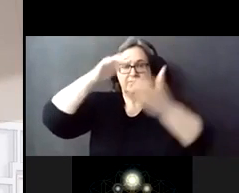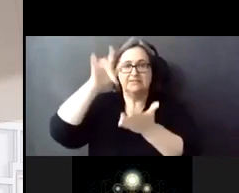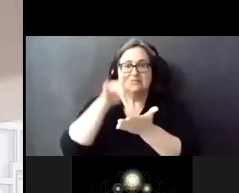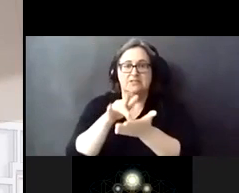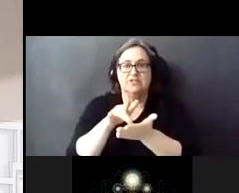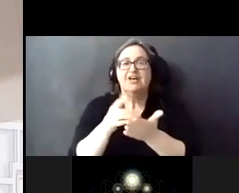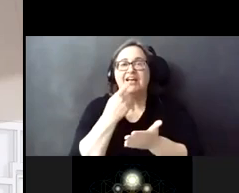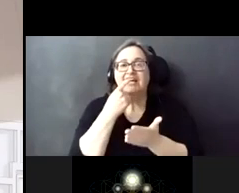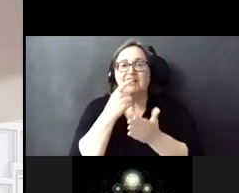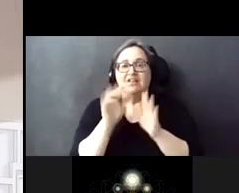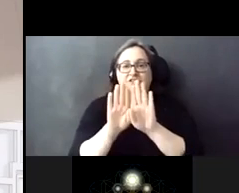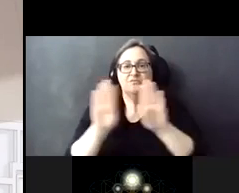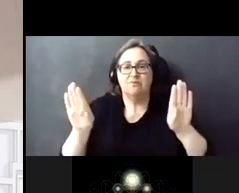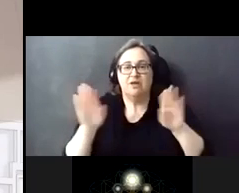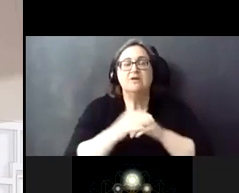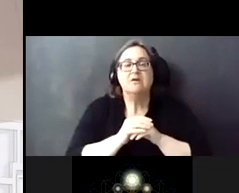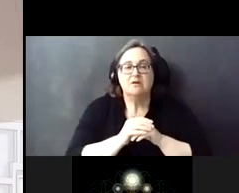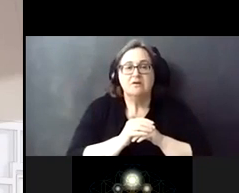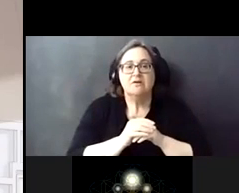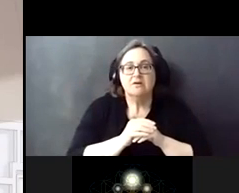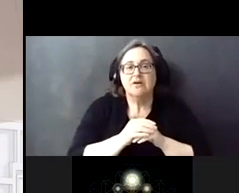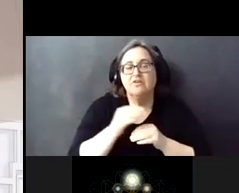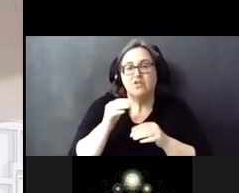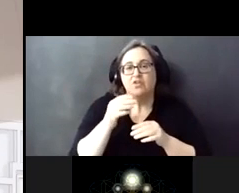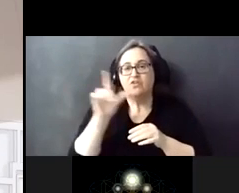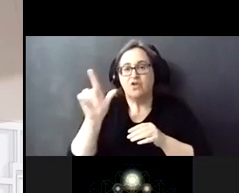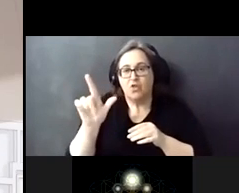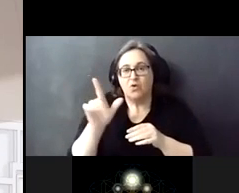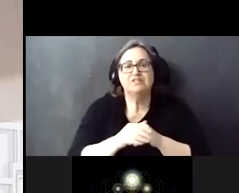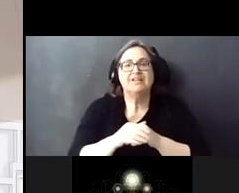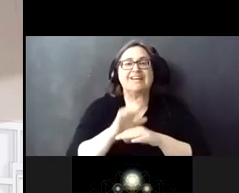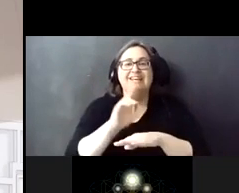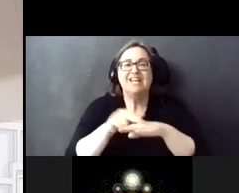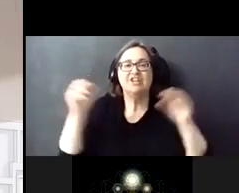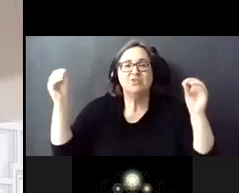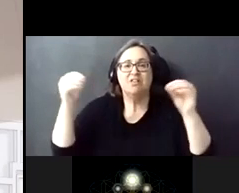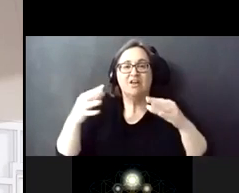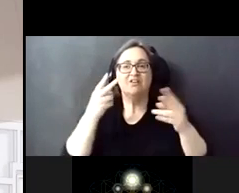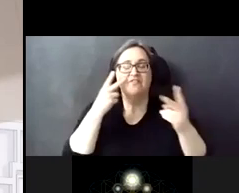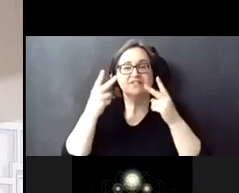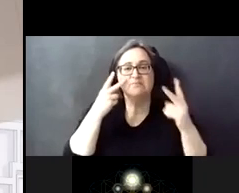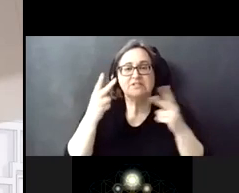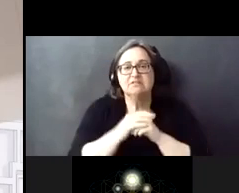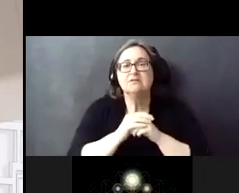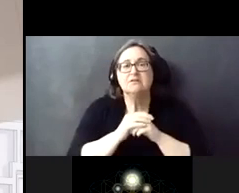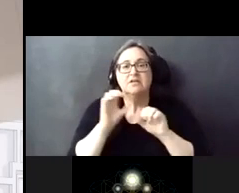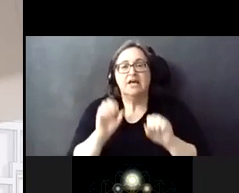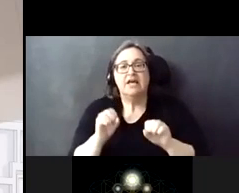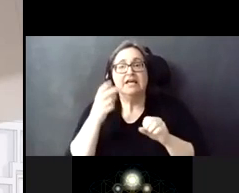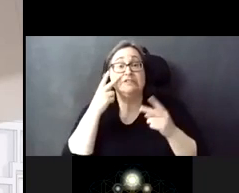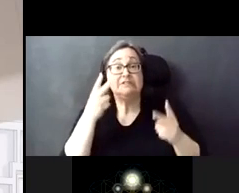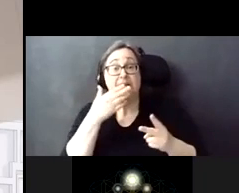glass bay at the Lawrence entrance that allows for natural light visibility and transparency for security.